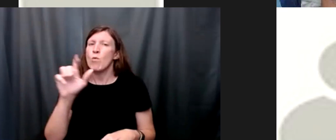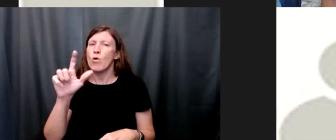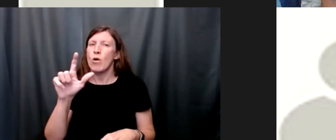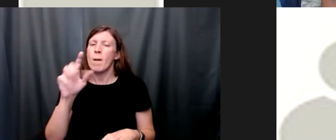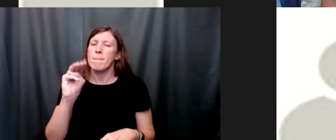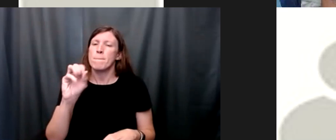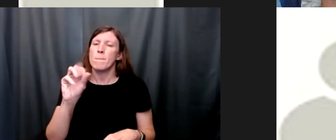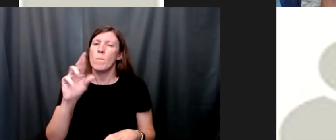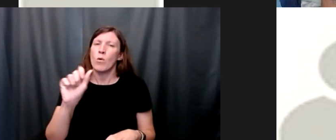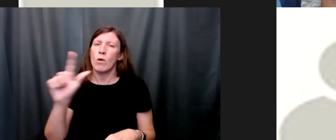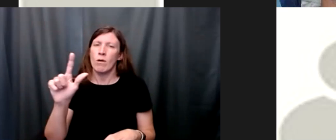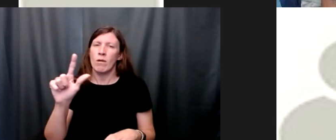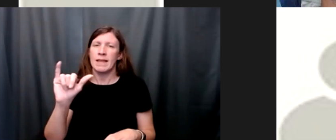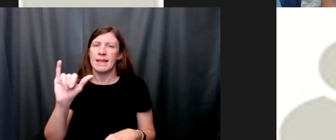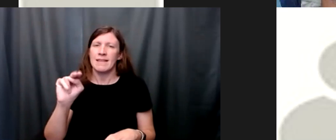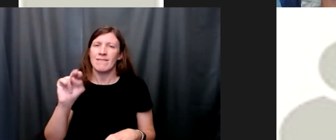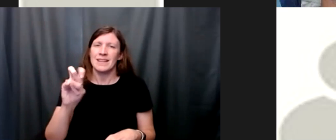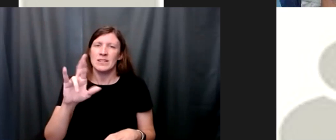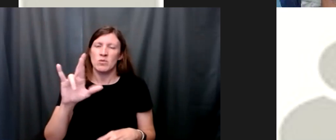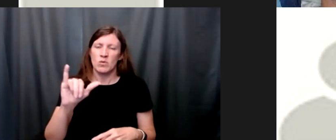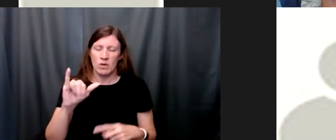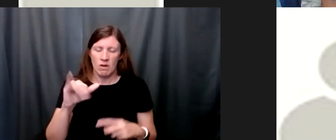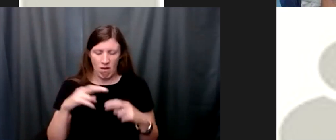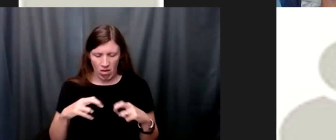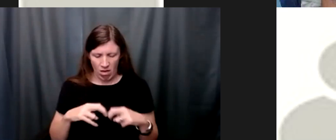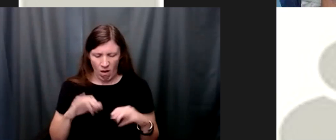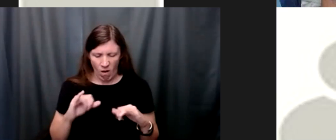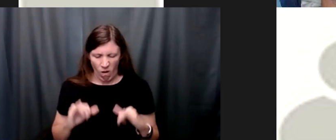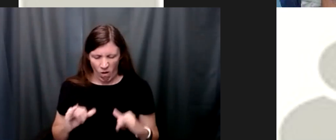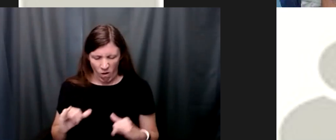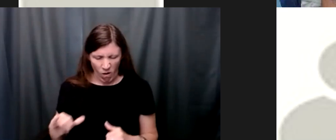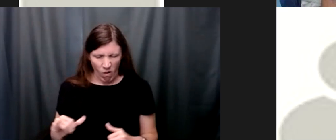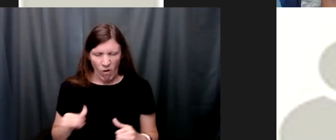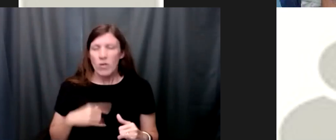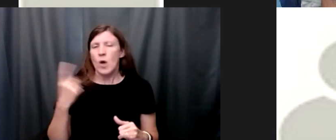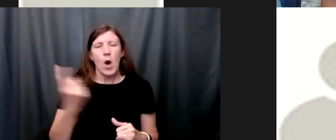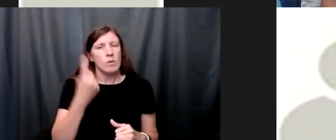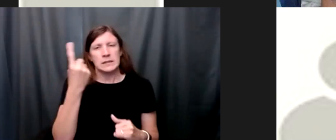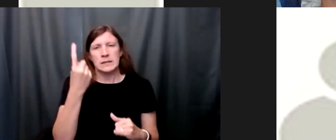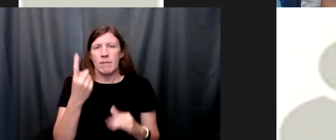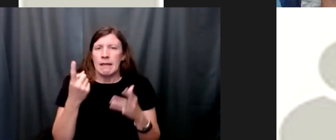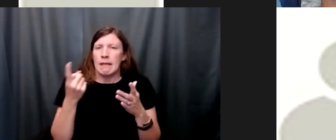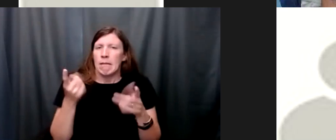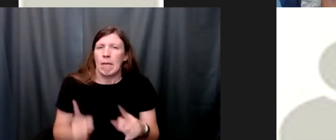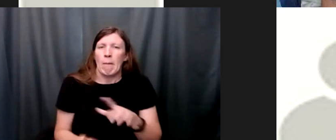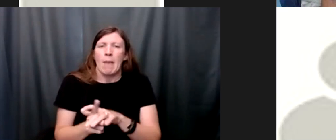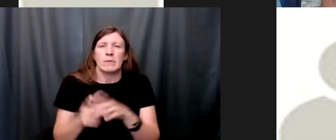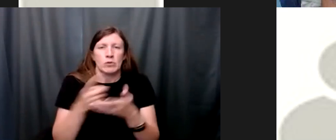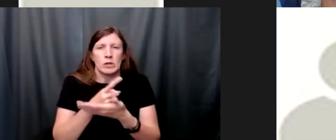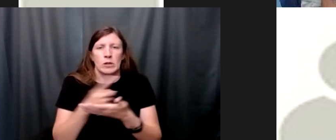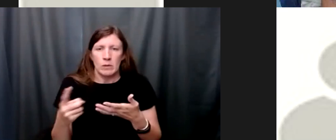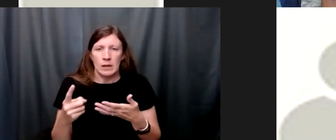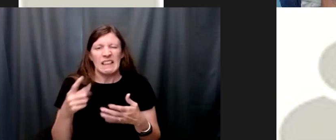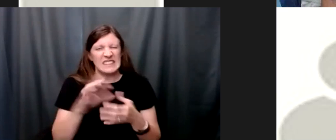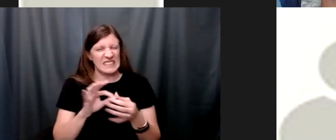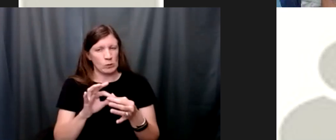that we trip up on but we can always start afresh listen to this quote from charles m blow concealment makes